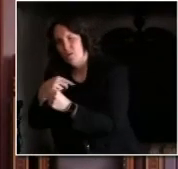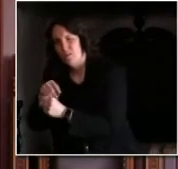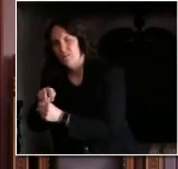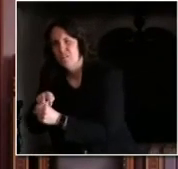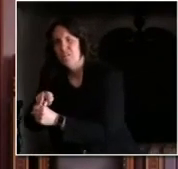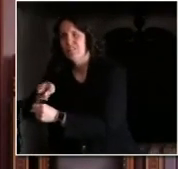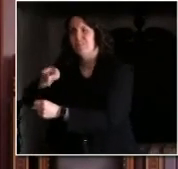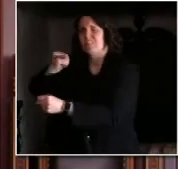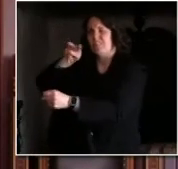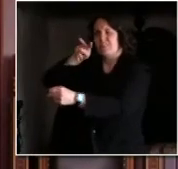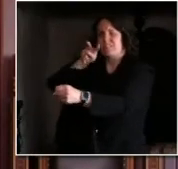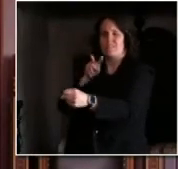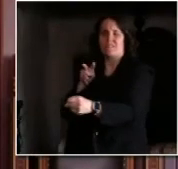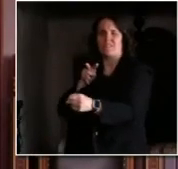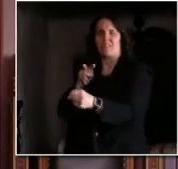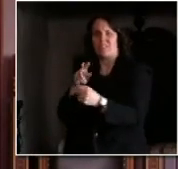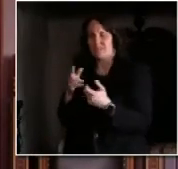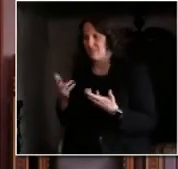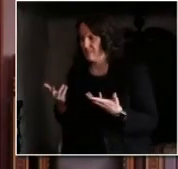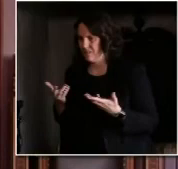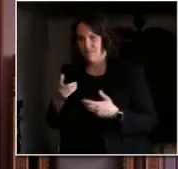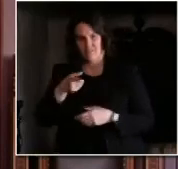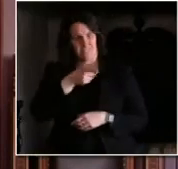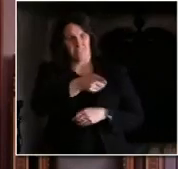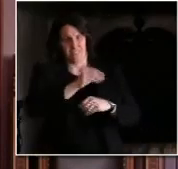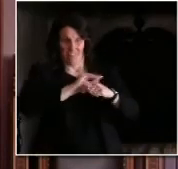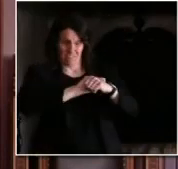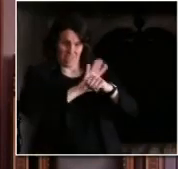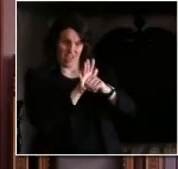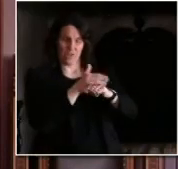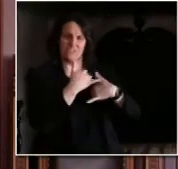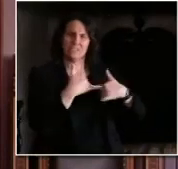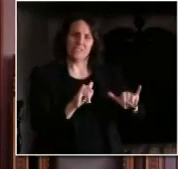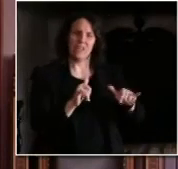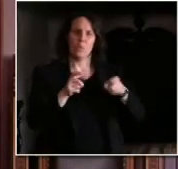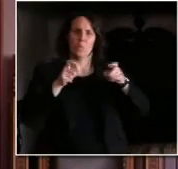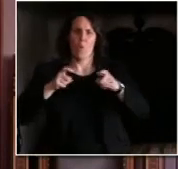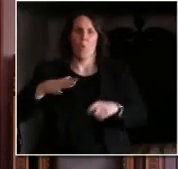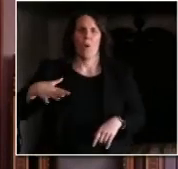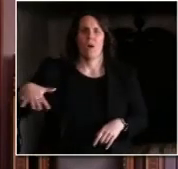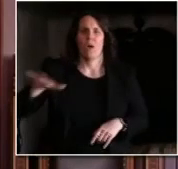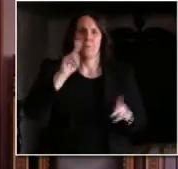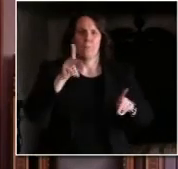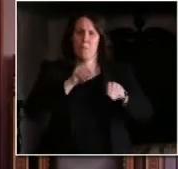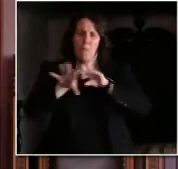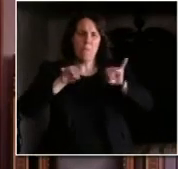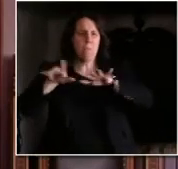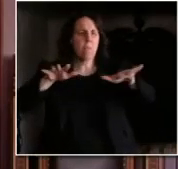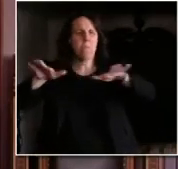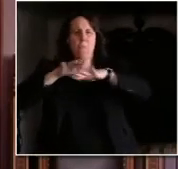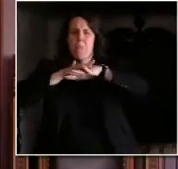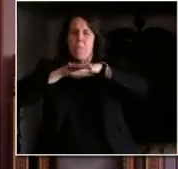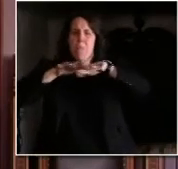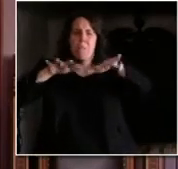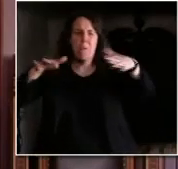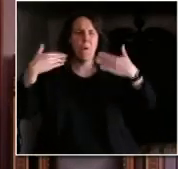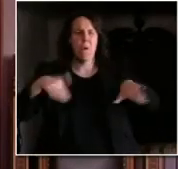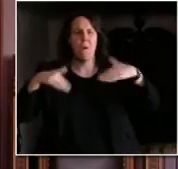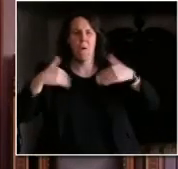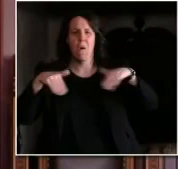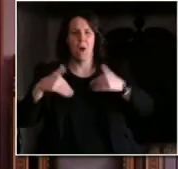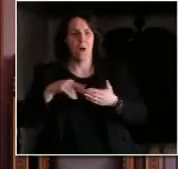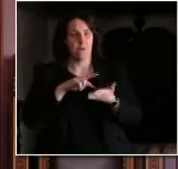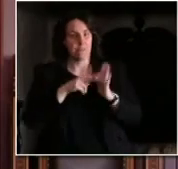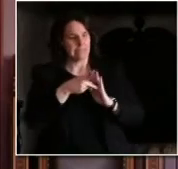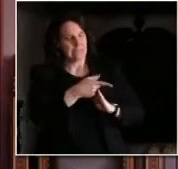making here and if we're successful in getting these pieces in place that are absolutely important in order for us to reopen as a